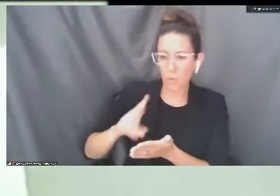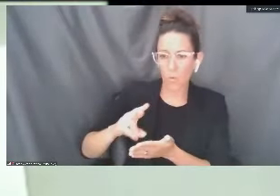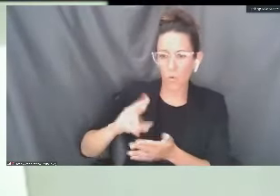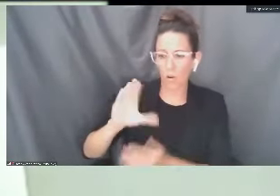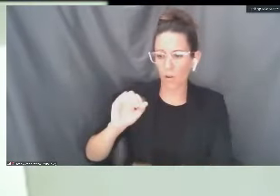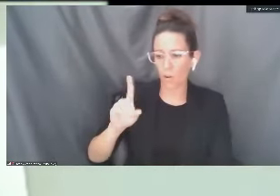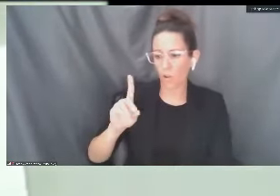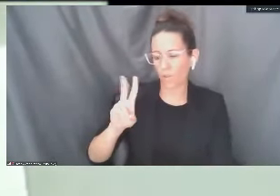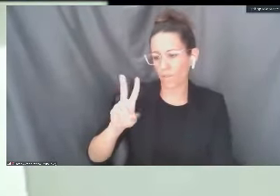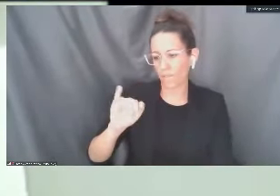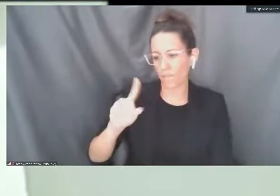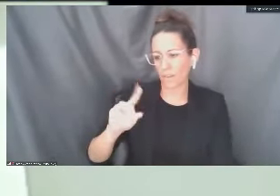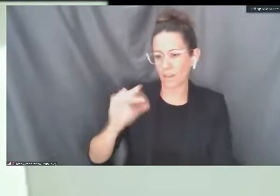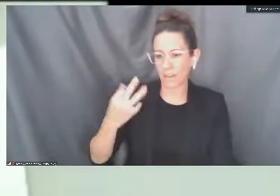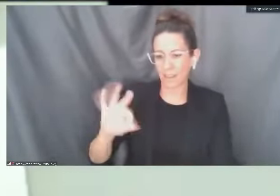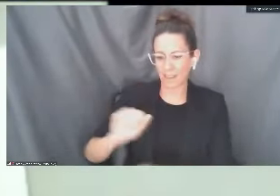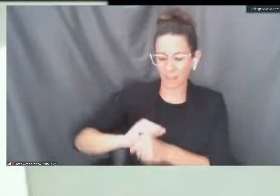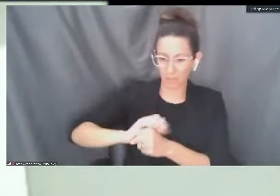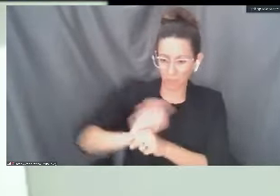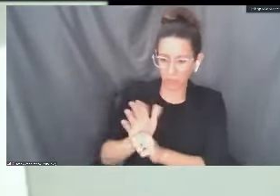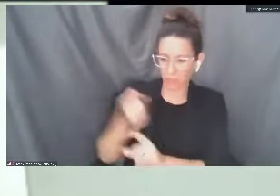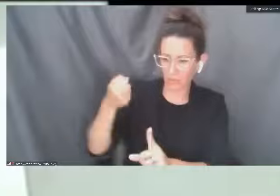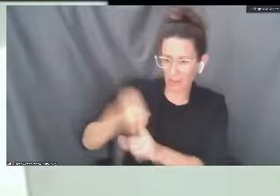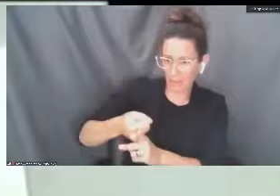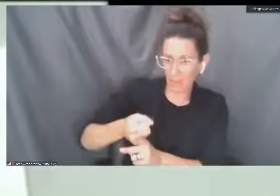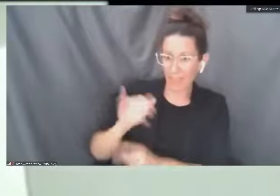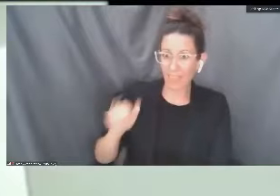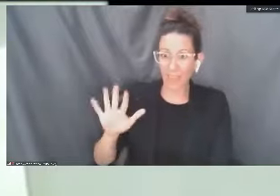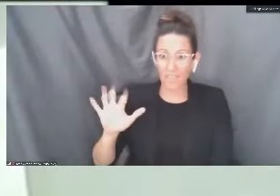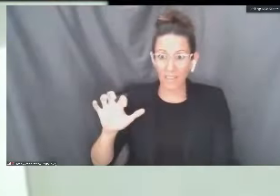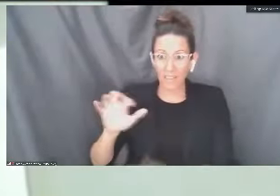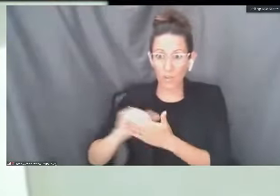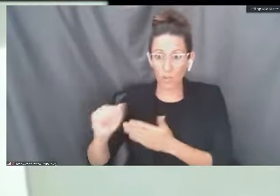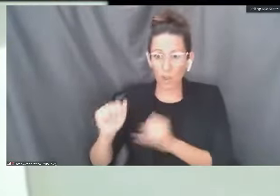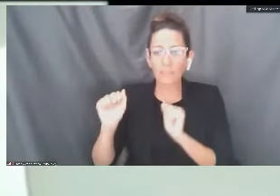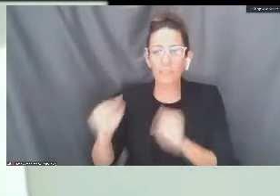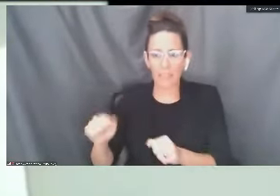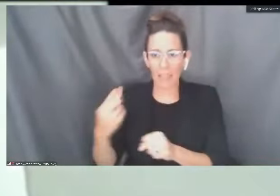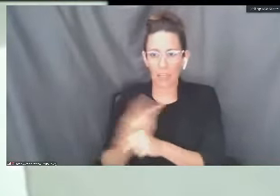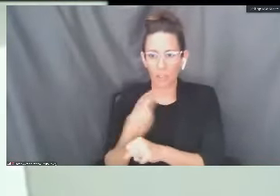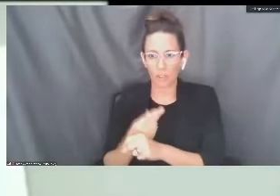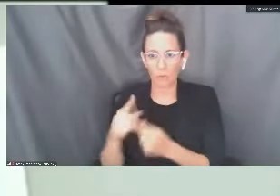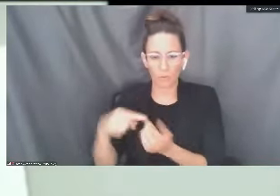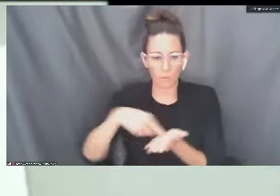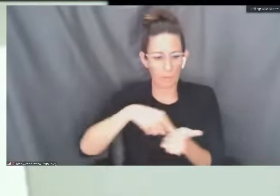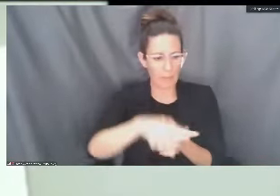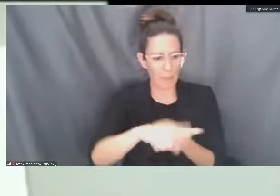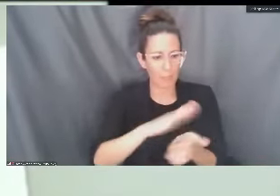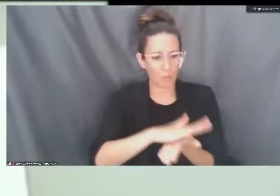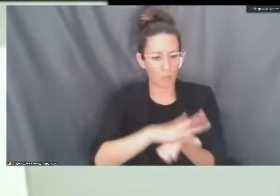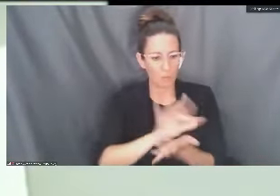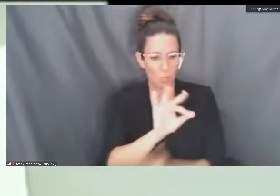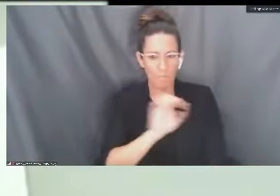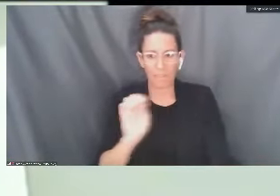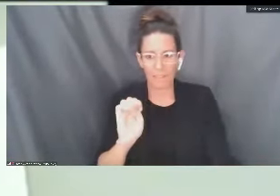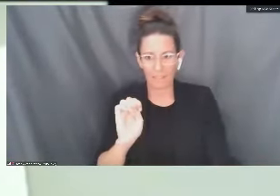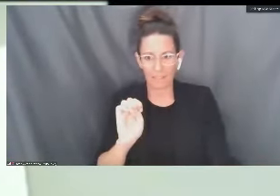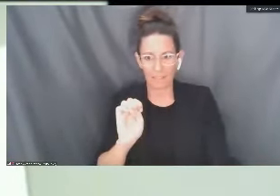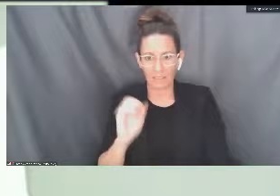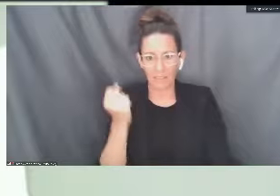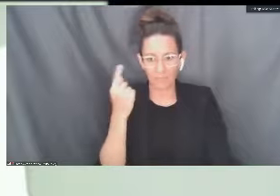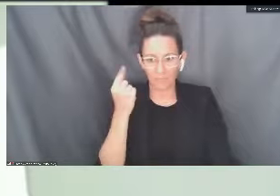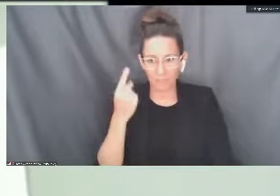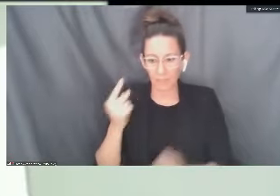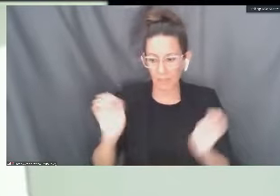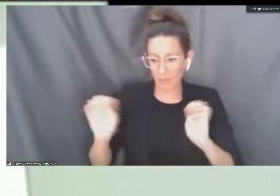COVID-19. And so those $500 that the student could receive could be used to pay those fees. And the emergency